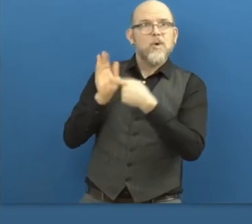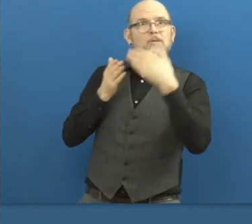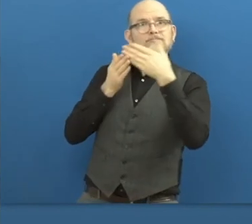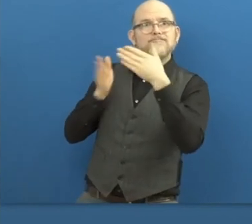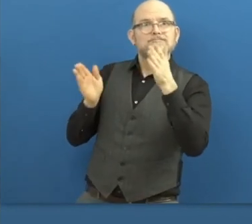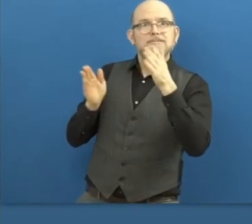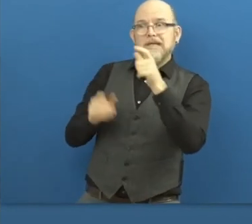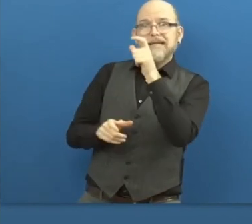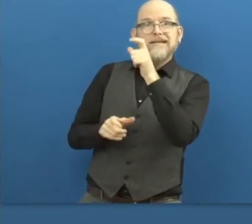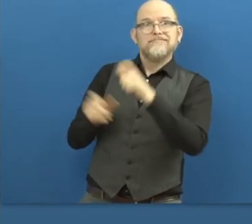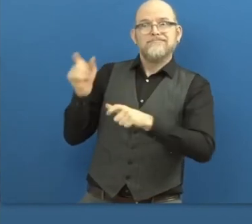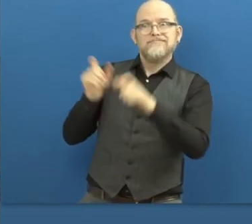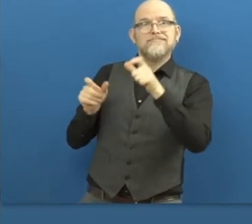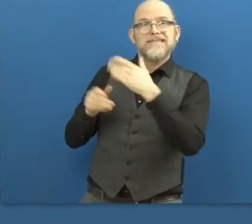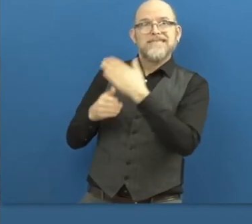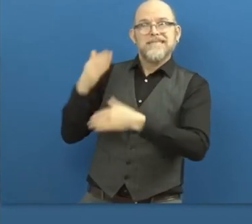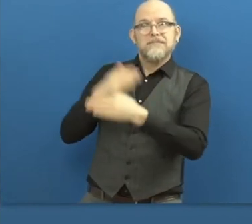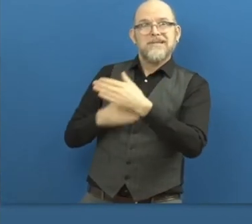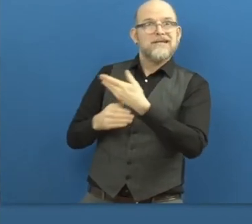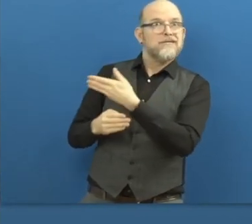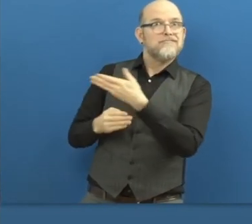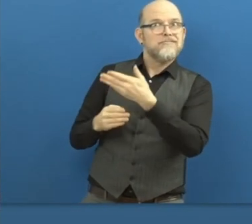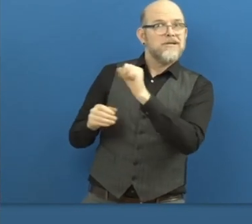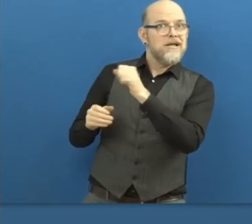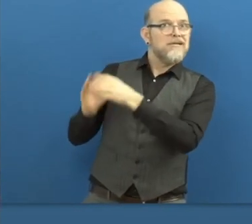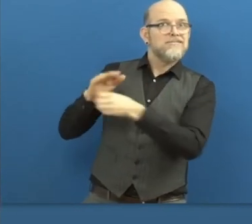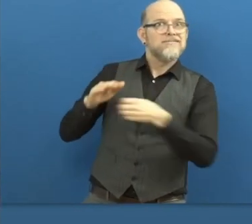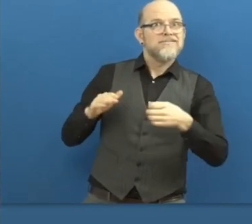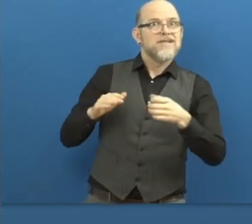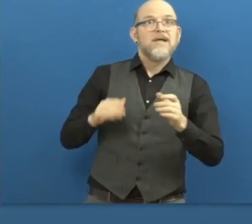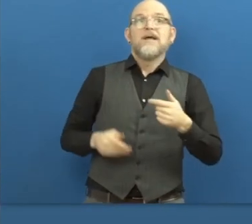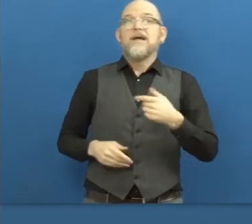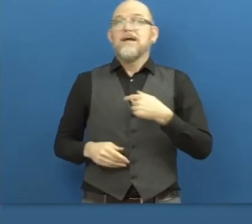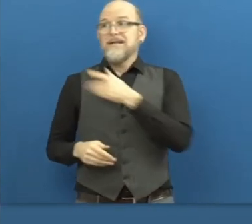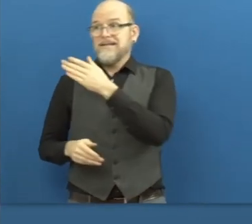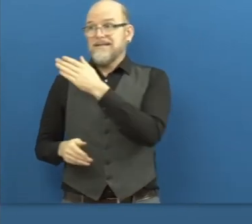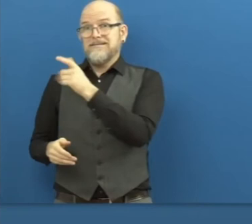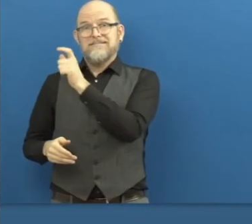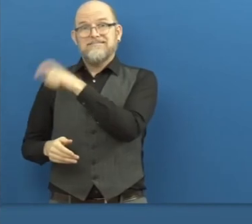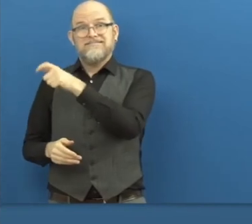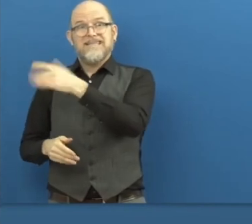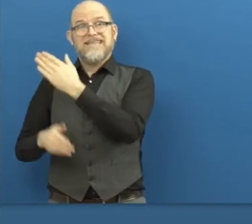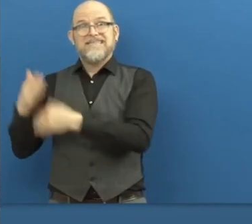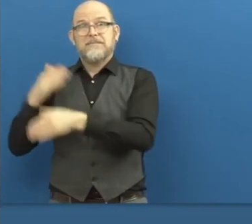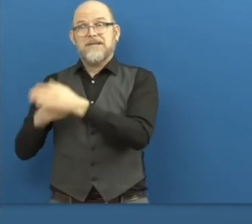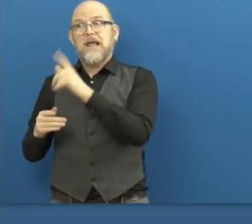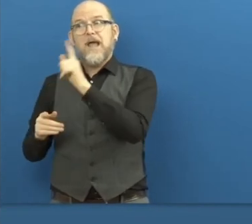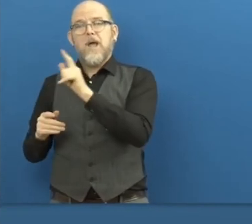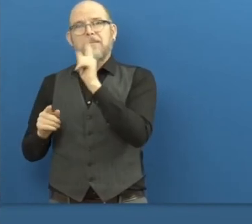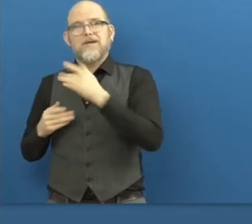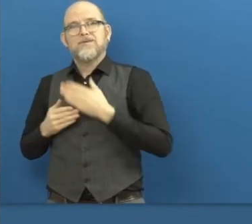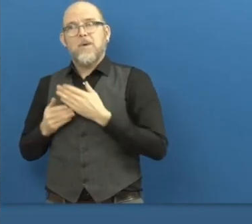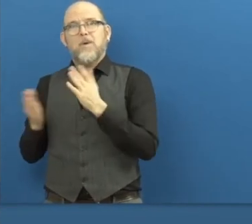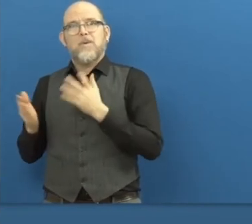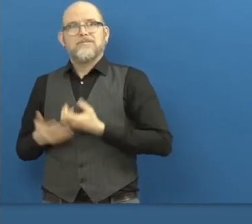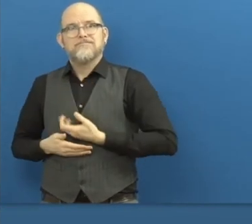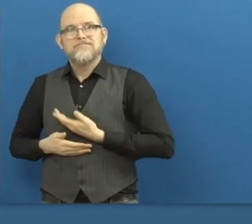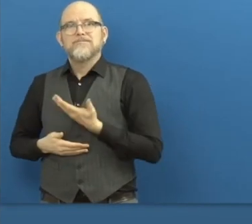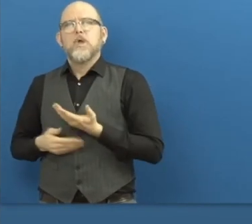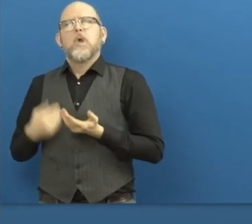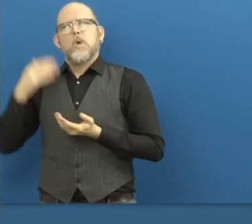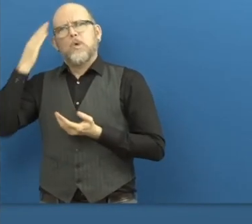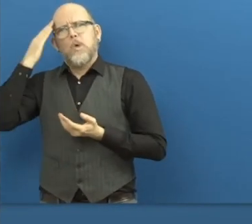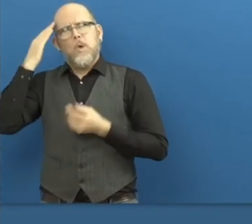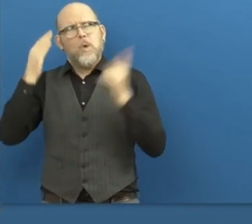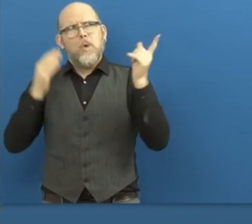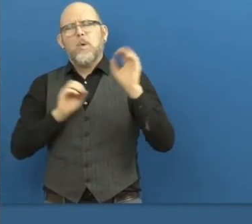for the people with disabilities, that they are not going to be discriminated through the process and that the interviewers are going to be aware on